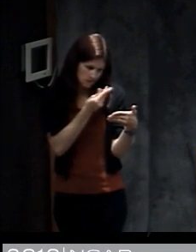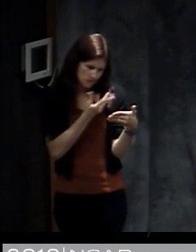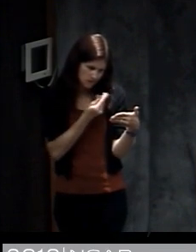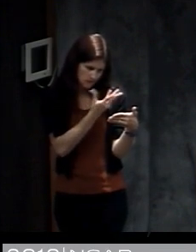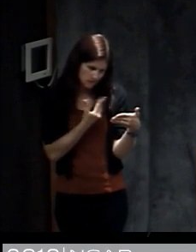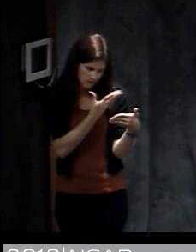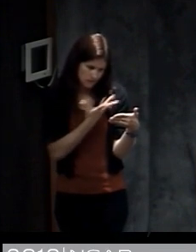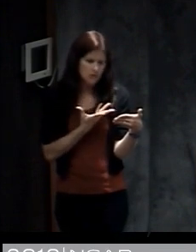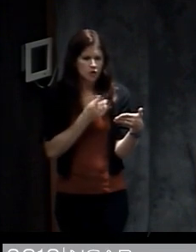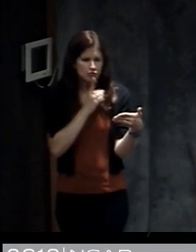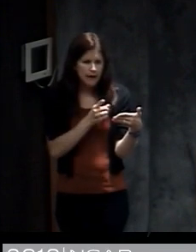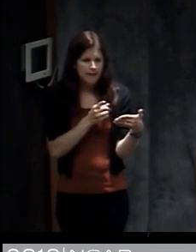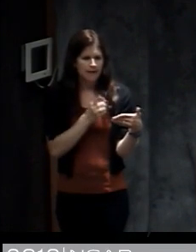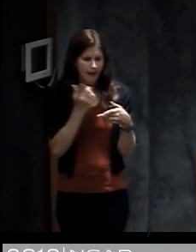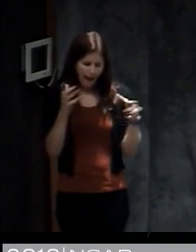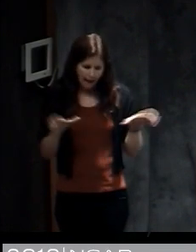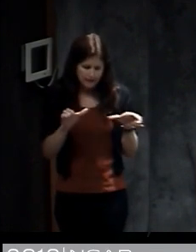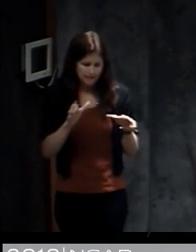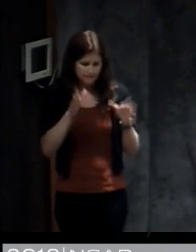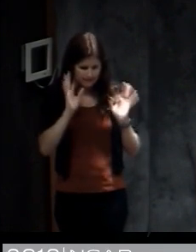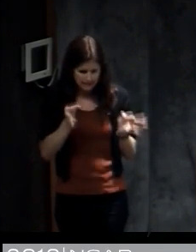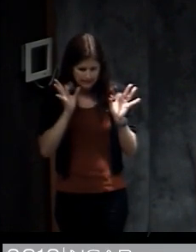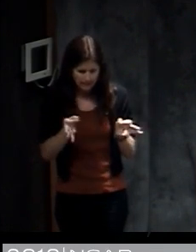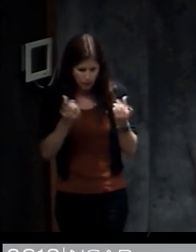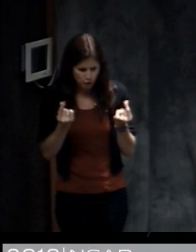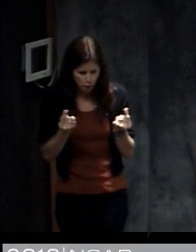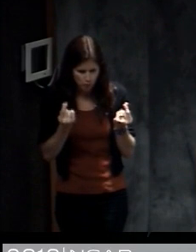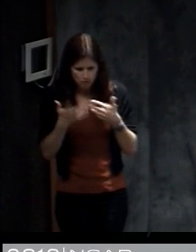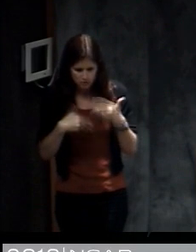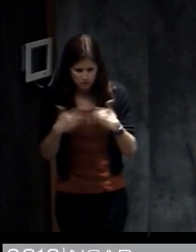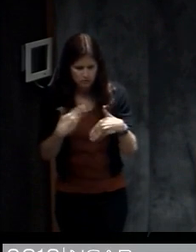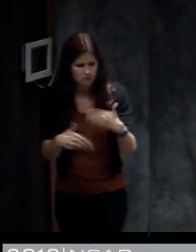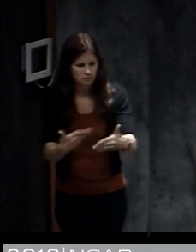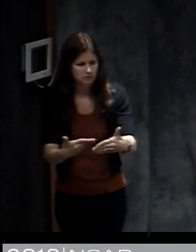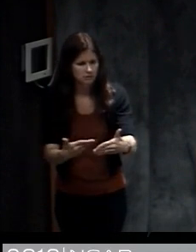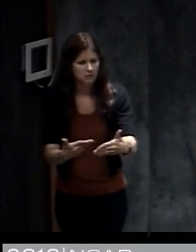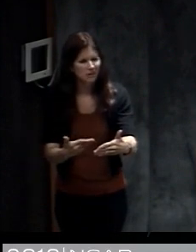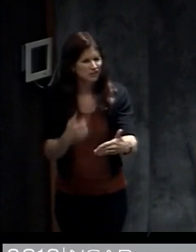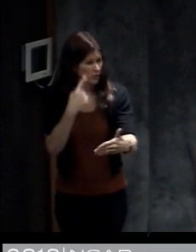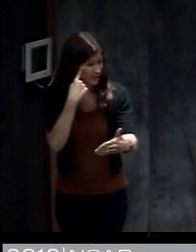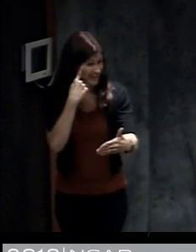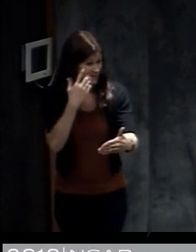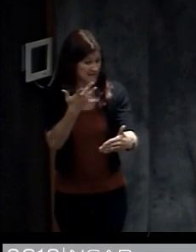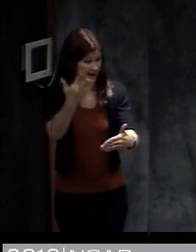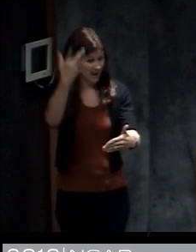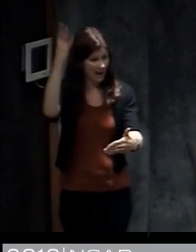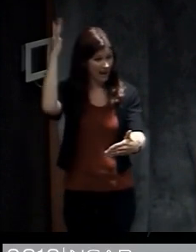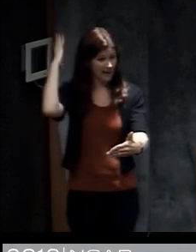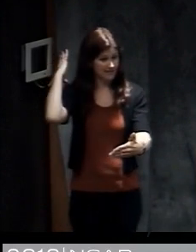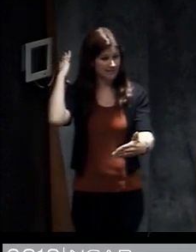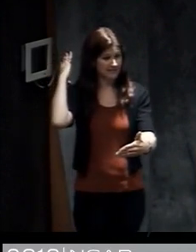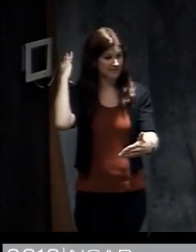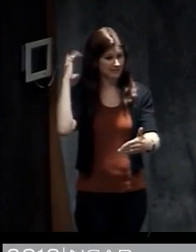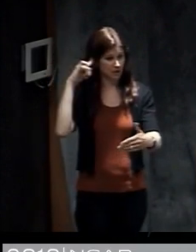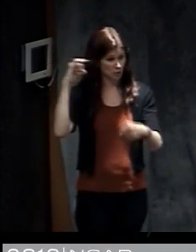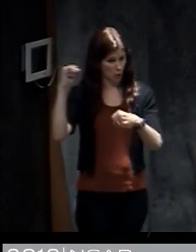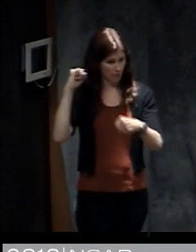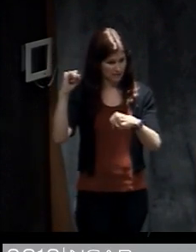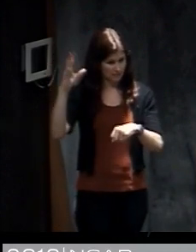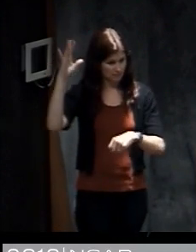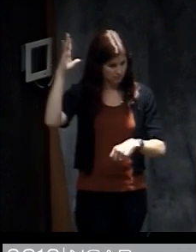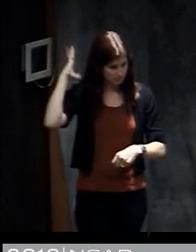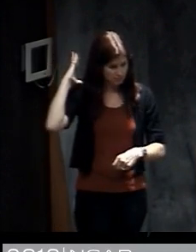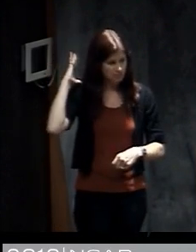and actively interpreting it and deciding what to do. So if you think back to the way I talked about the past storms and